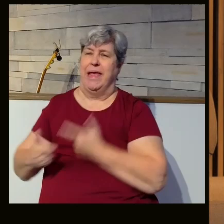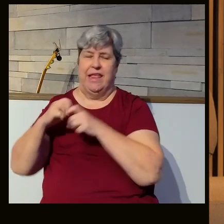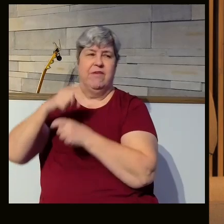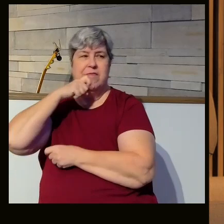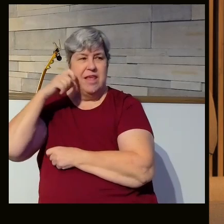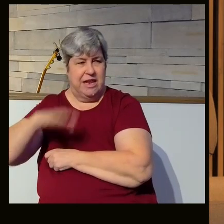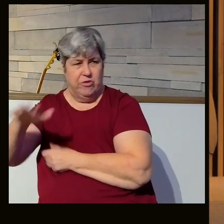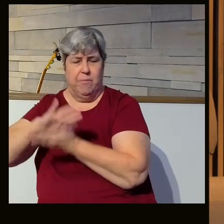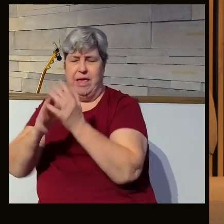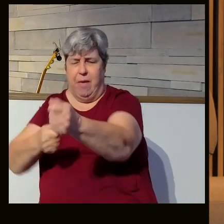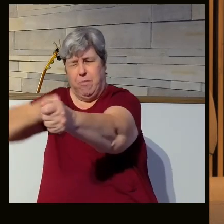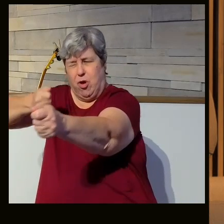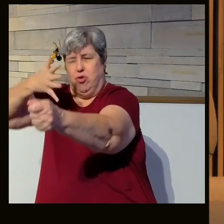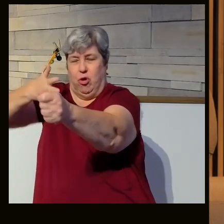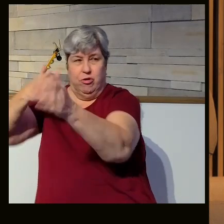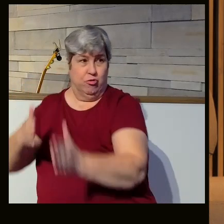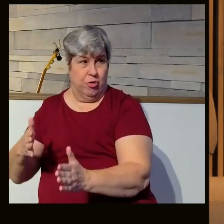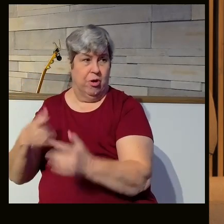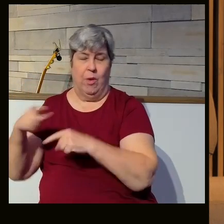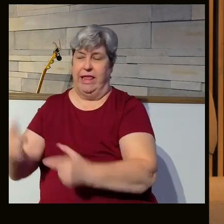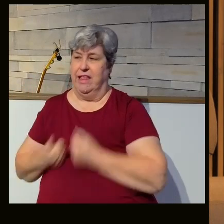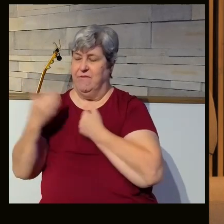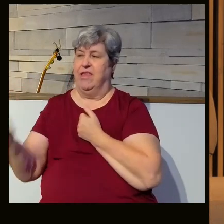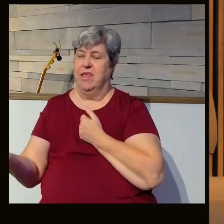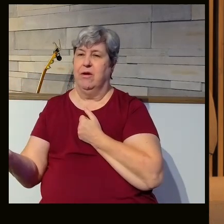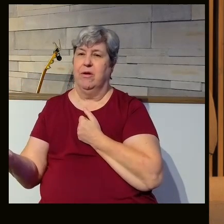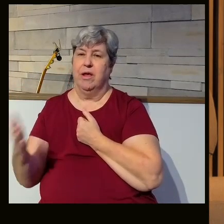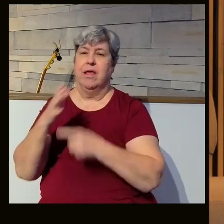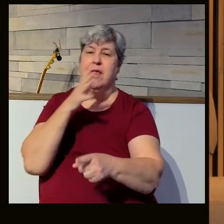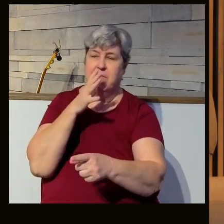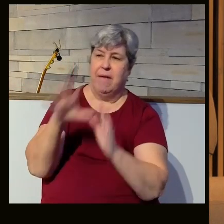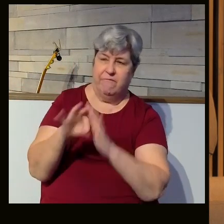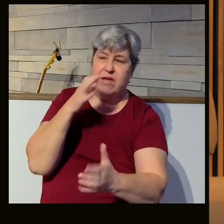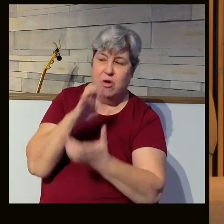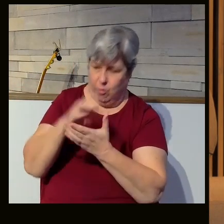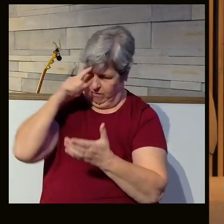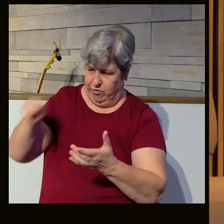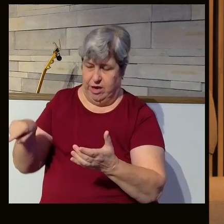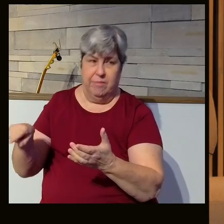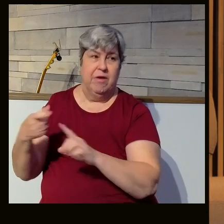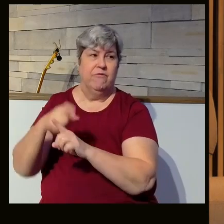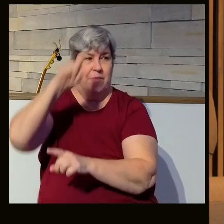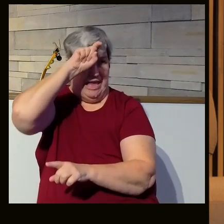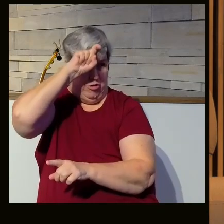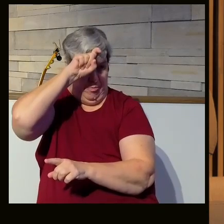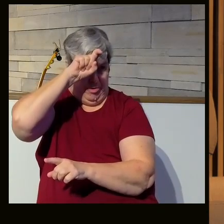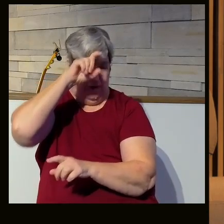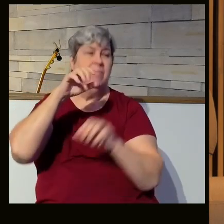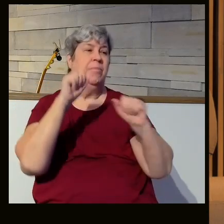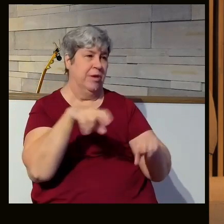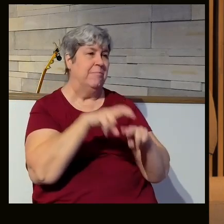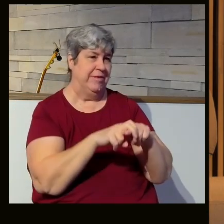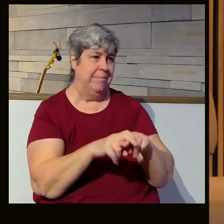desert and became an archer. While he was living in the desert of Paran, his mother got a wife for him from Egypt. You may be